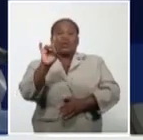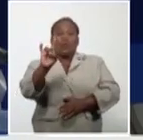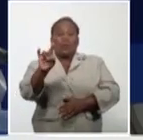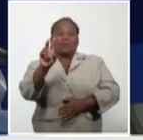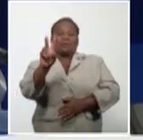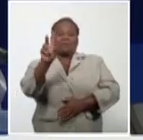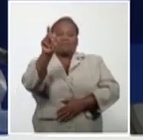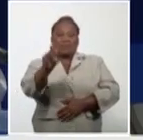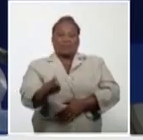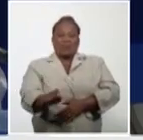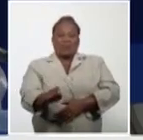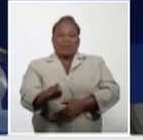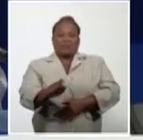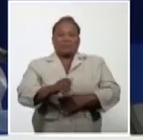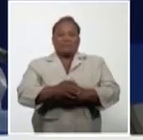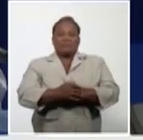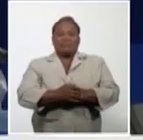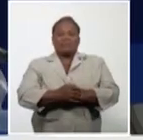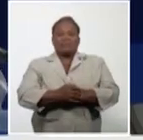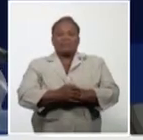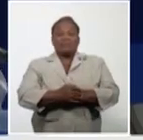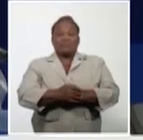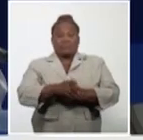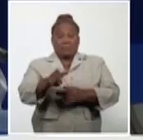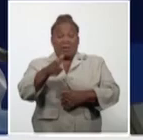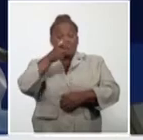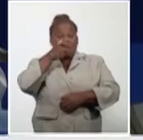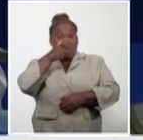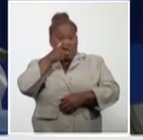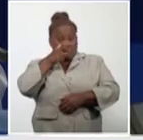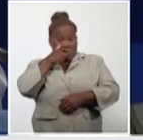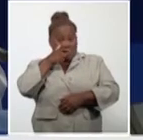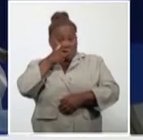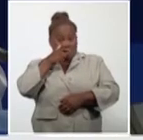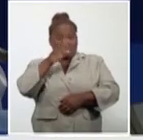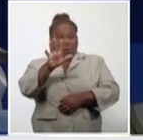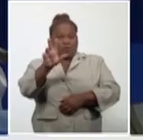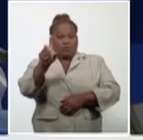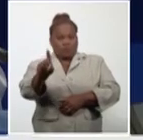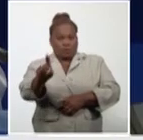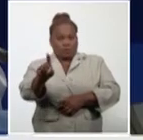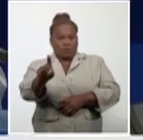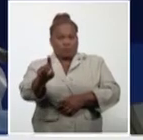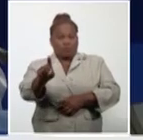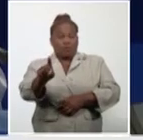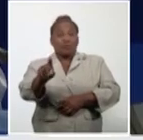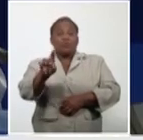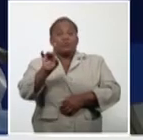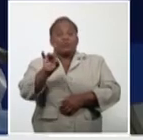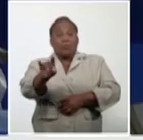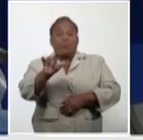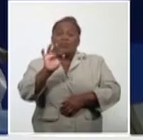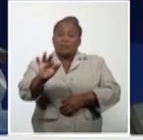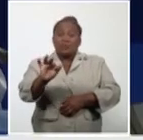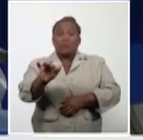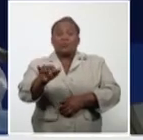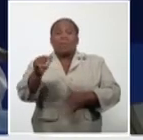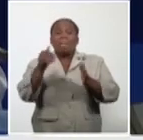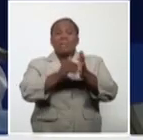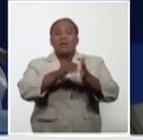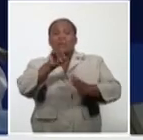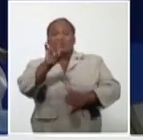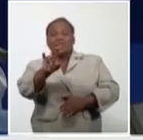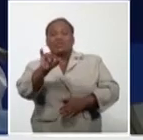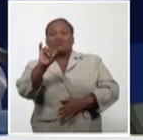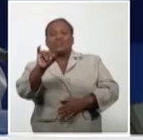admitted to our hospitals. In surveillance, 51, suspects 1,963,